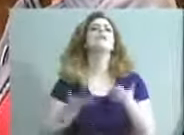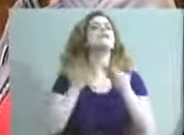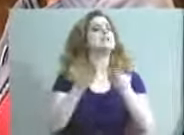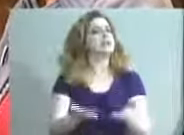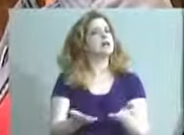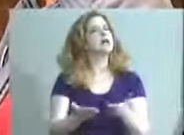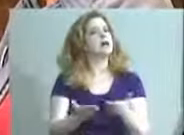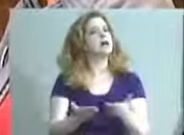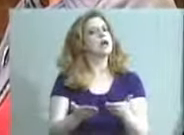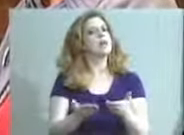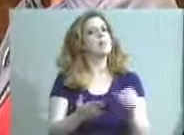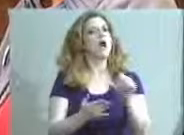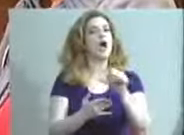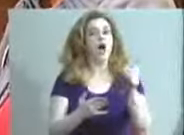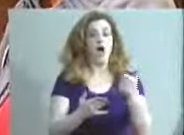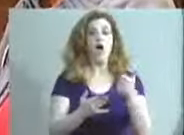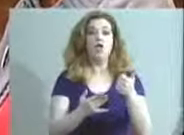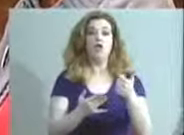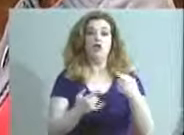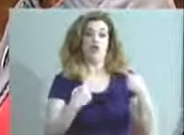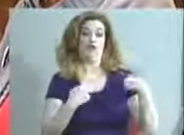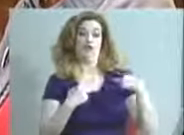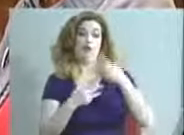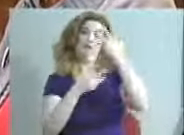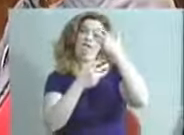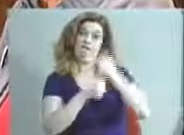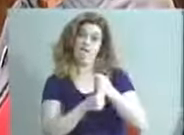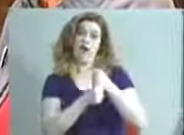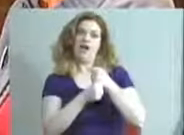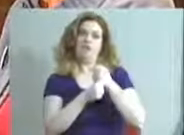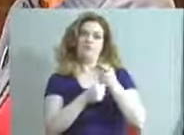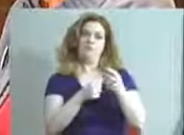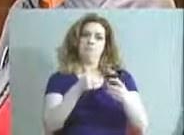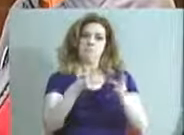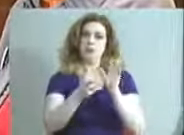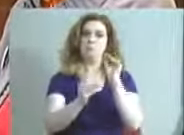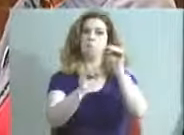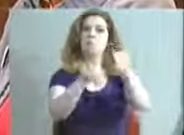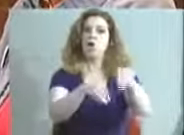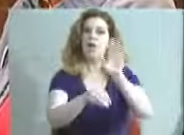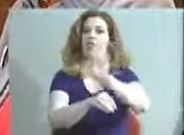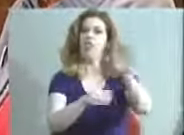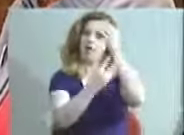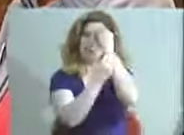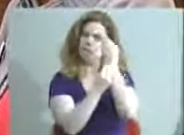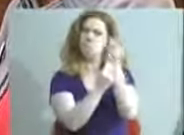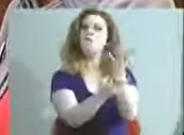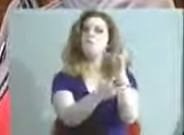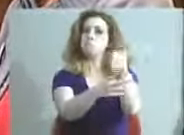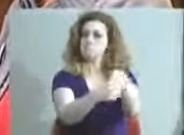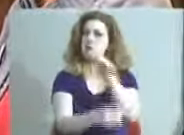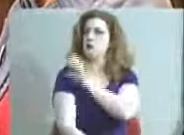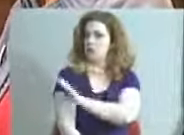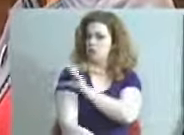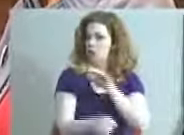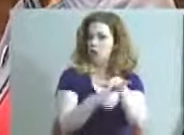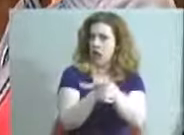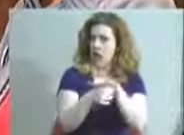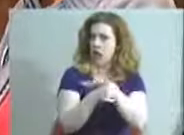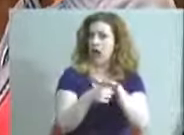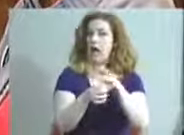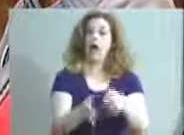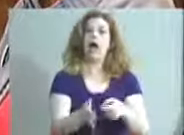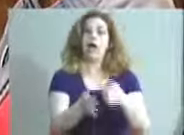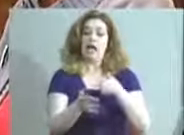there may be other faiths that might like to place information in the clinic area and request that such a